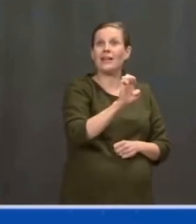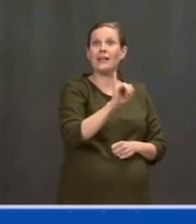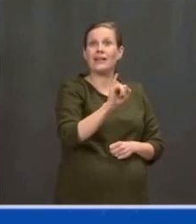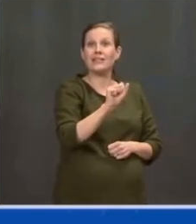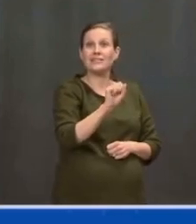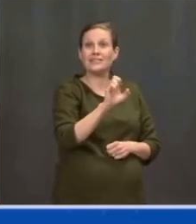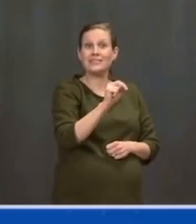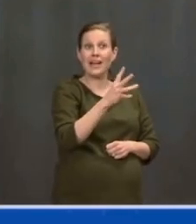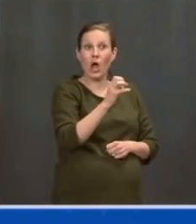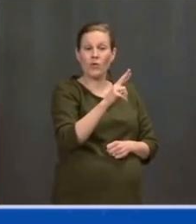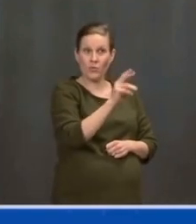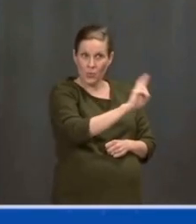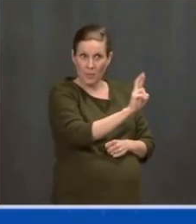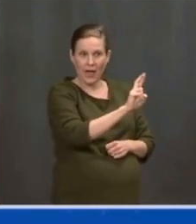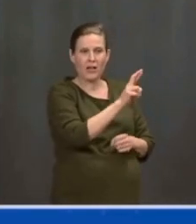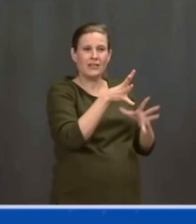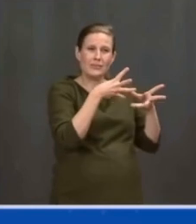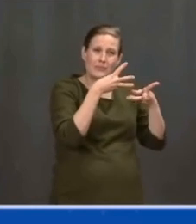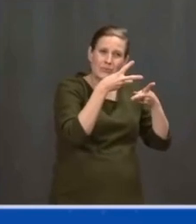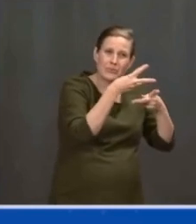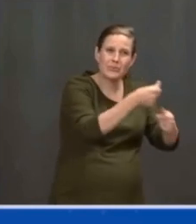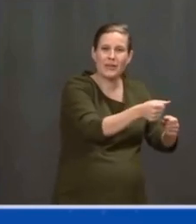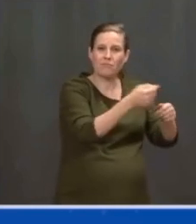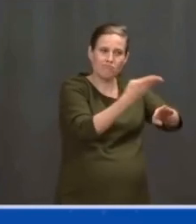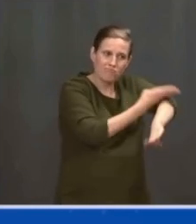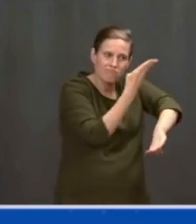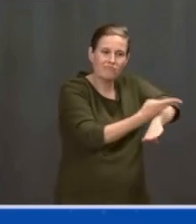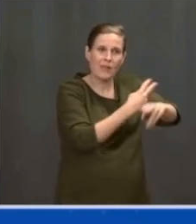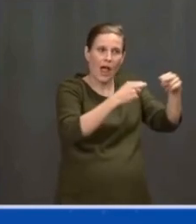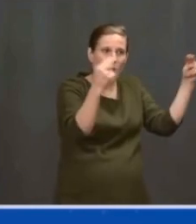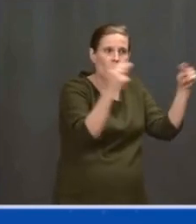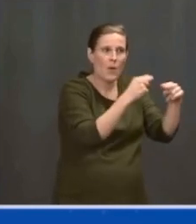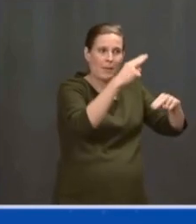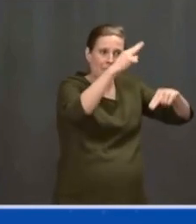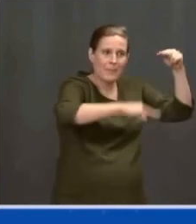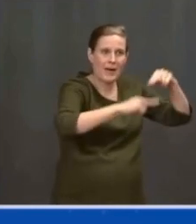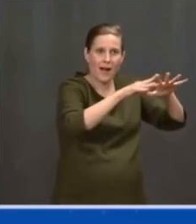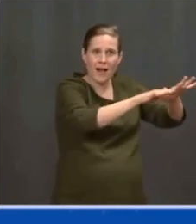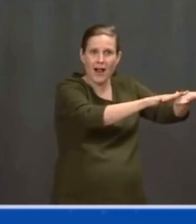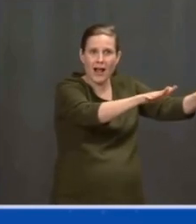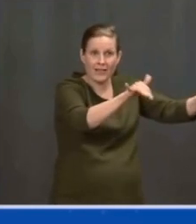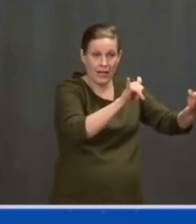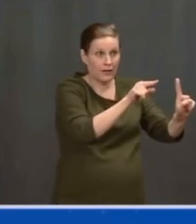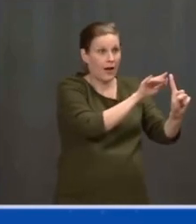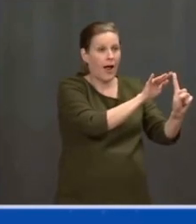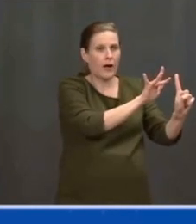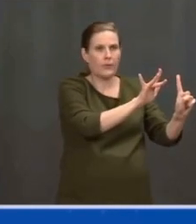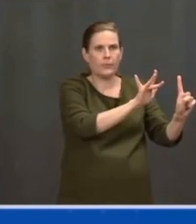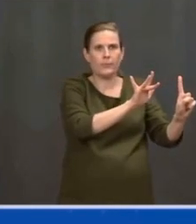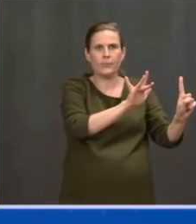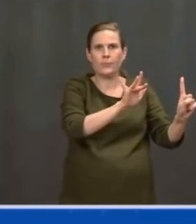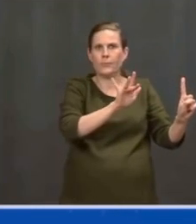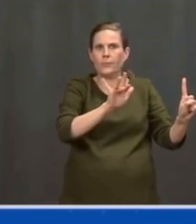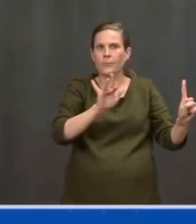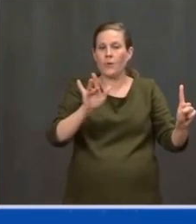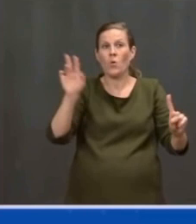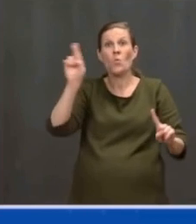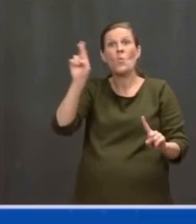don't think you'll find a Republican today in the House or Senate, maybe I'm wrong, gentlemen, who doesn't think we have to improve our infrastructure.